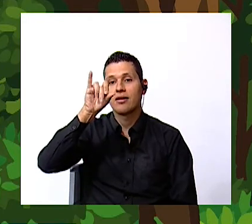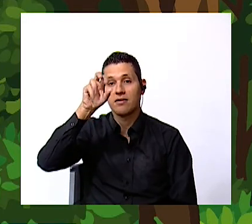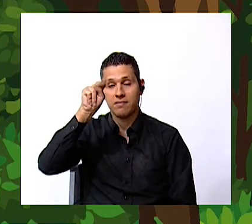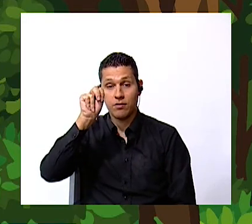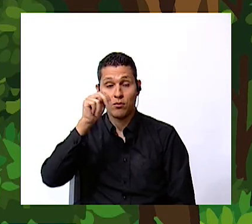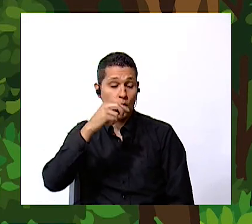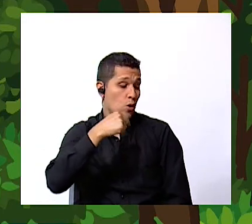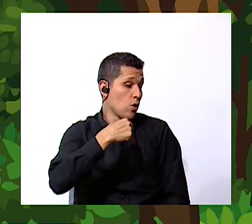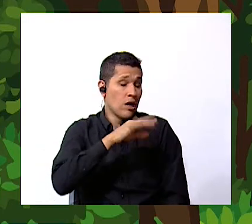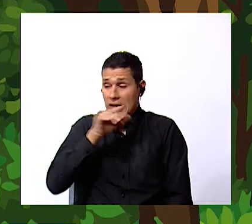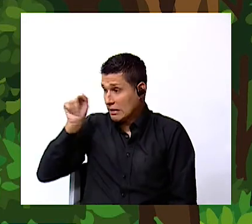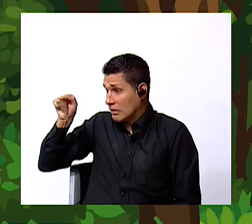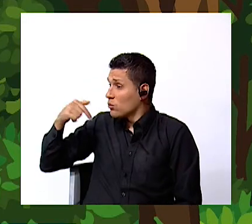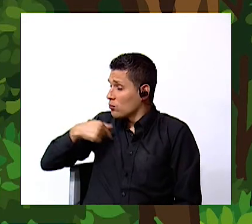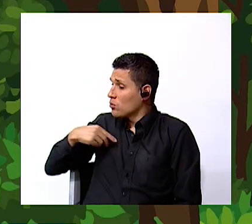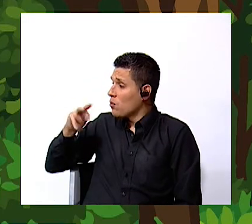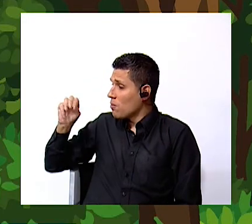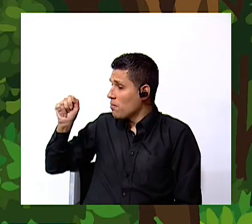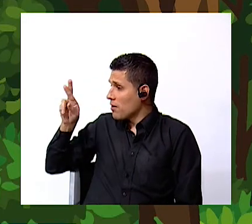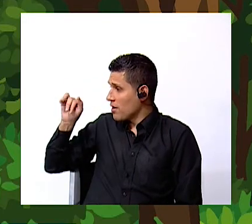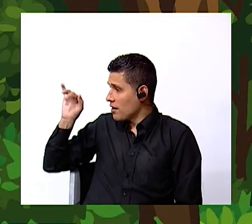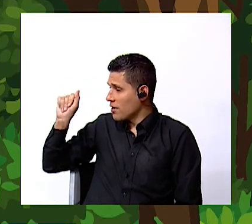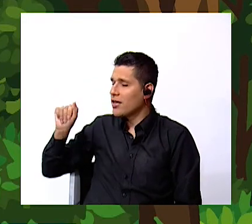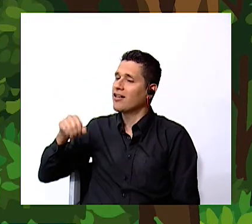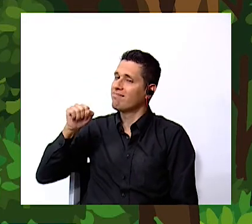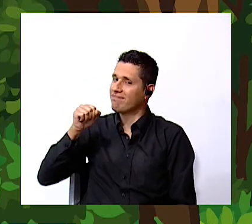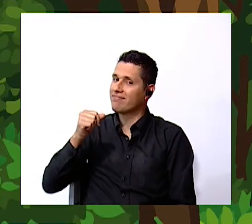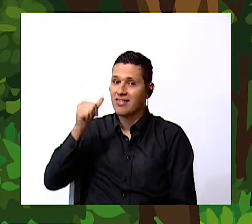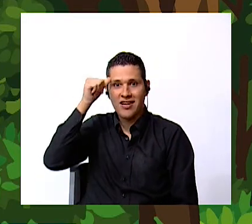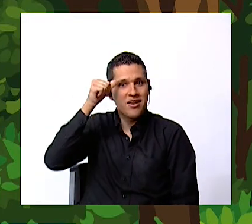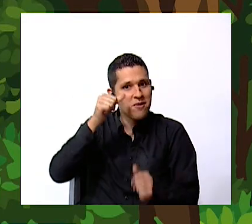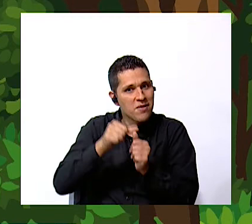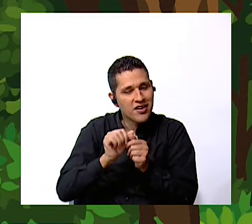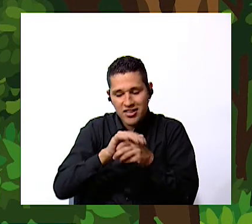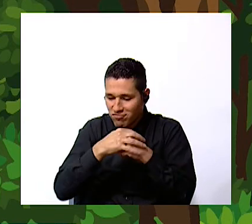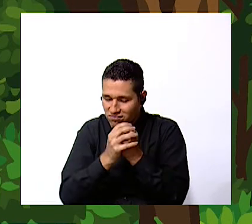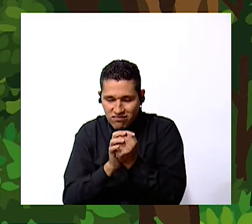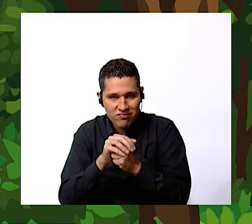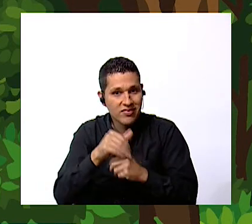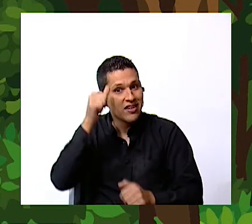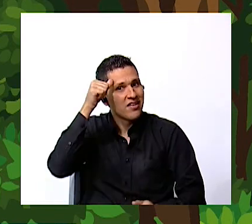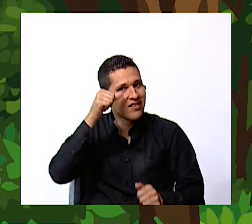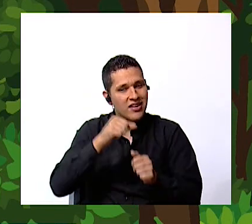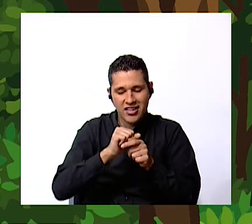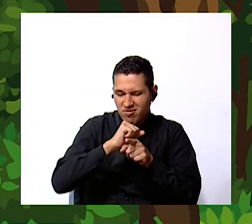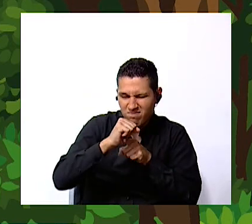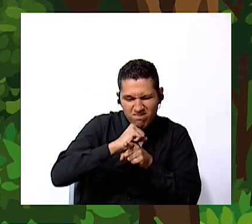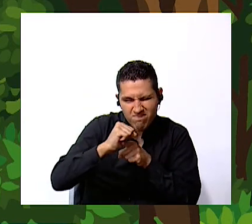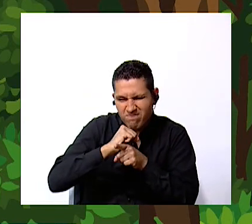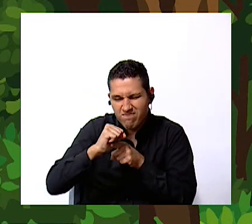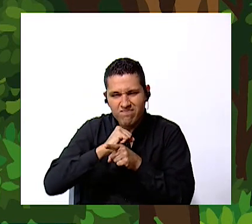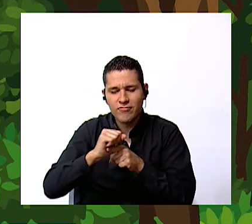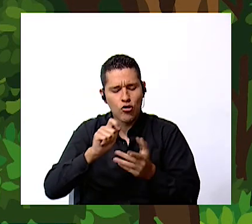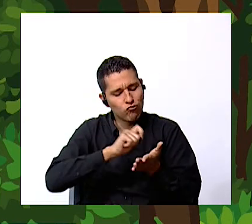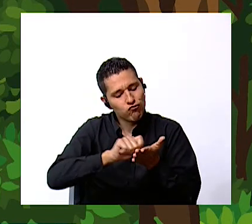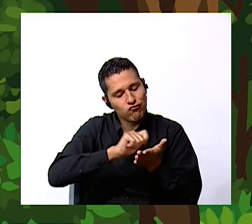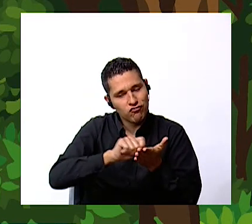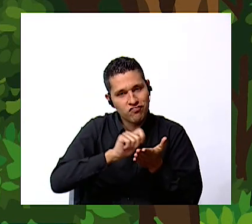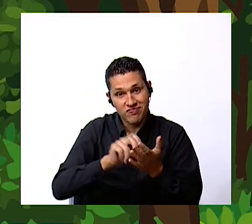don't forget to wash your hands remember to practice and to take notes okay